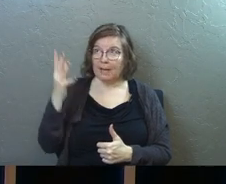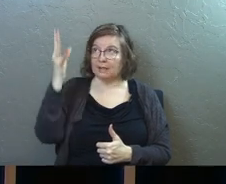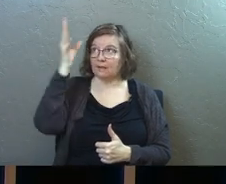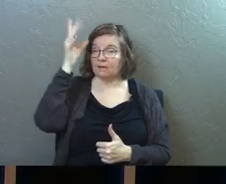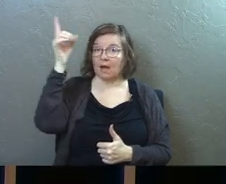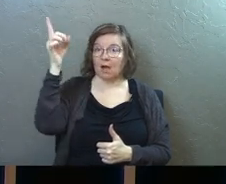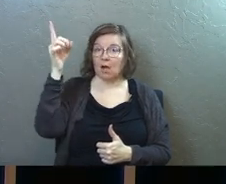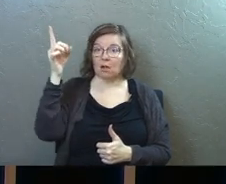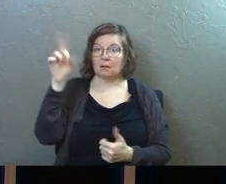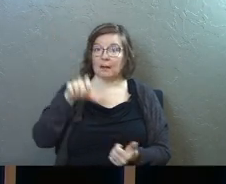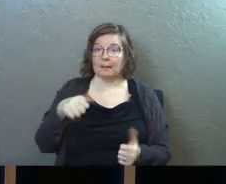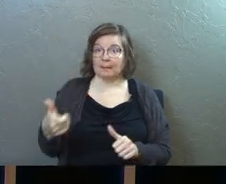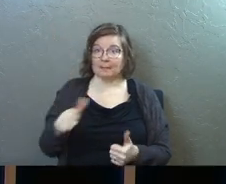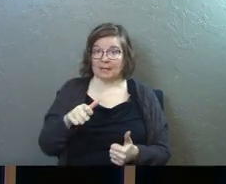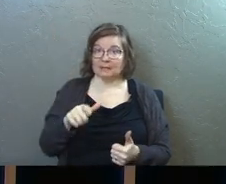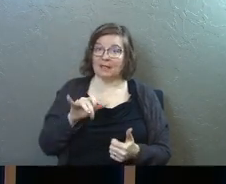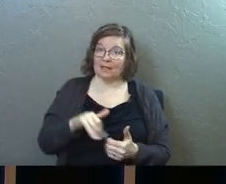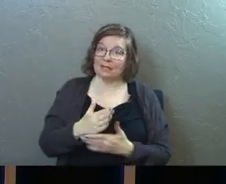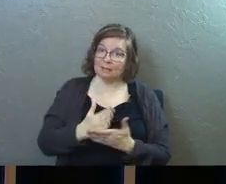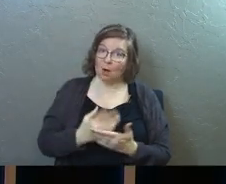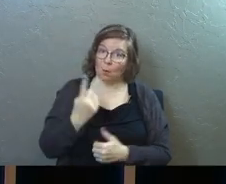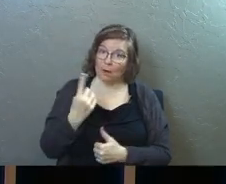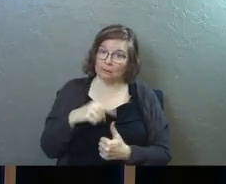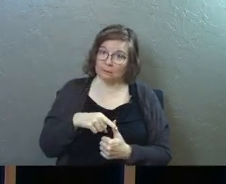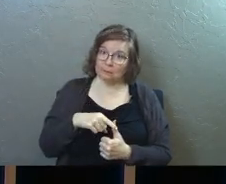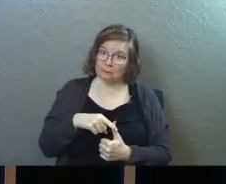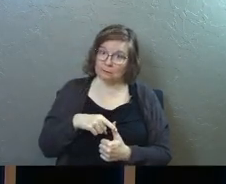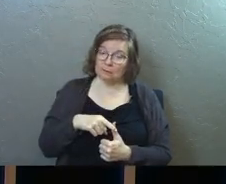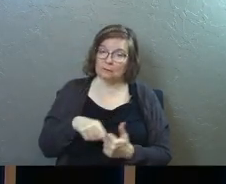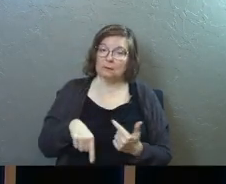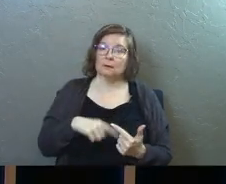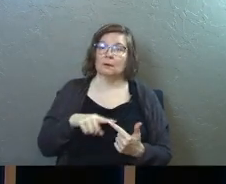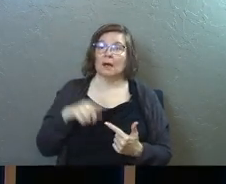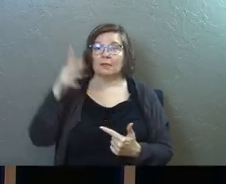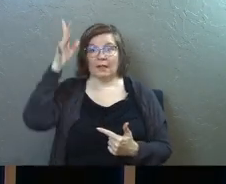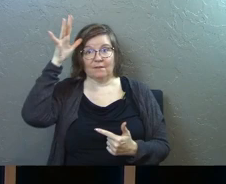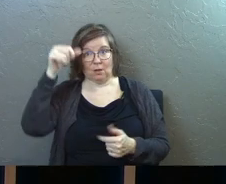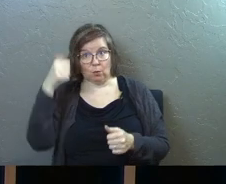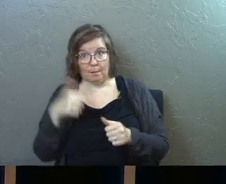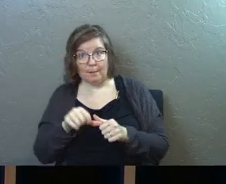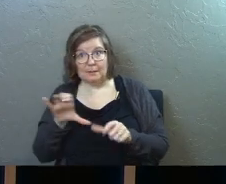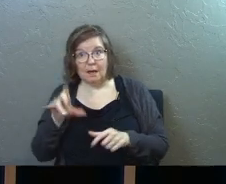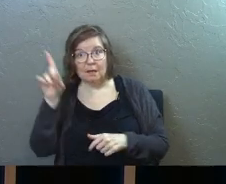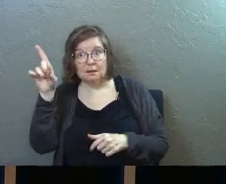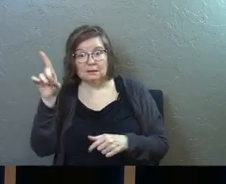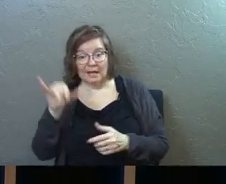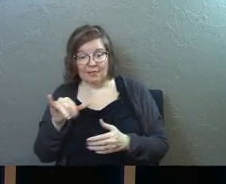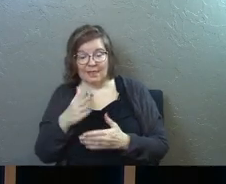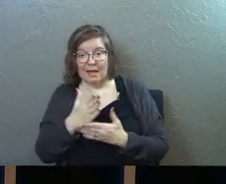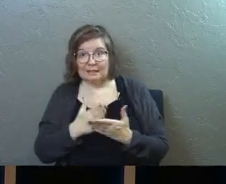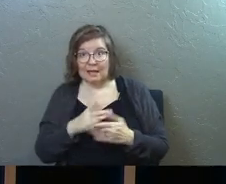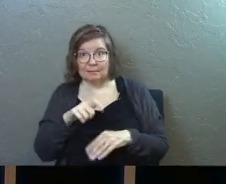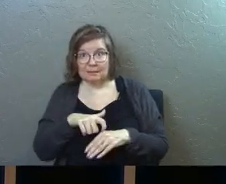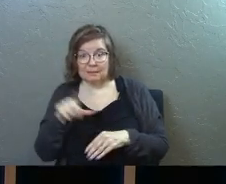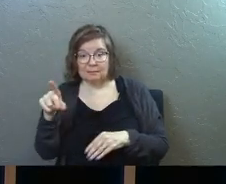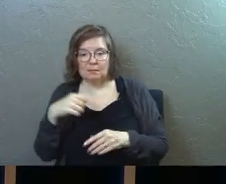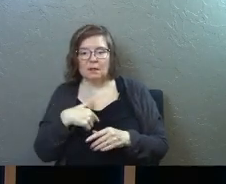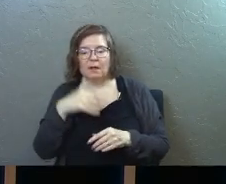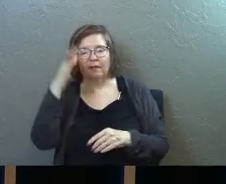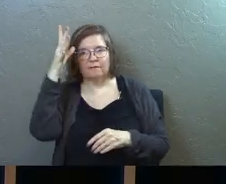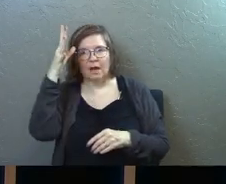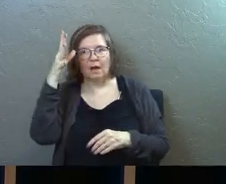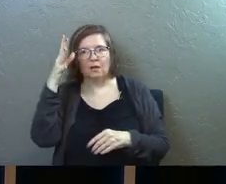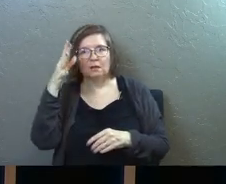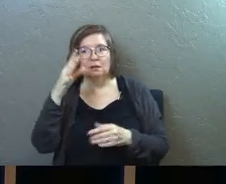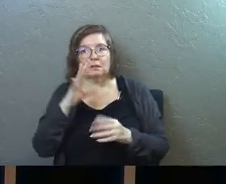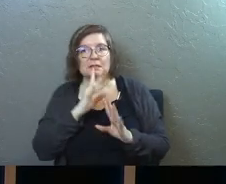the father by being baptized that's part one then the father you remember what he does in that same scene the father